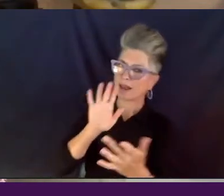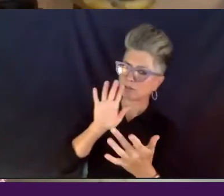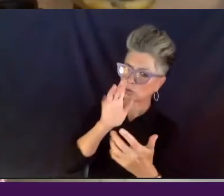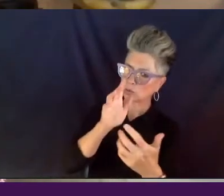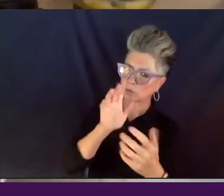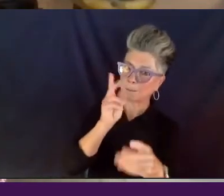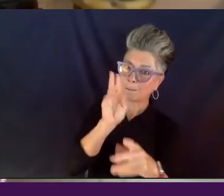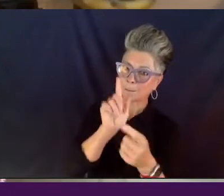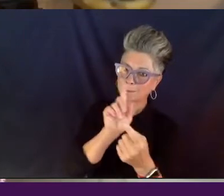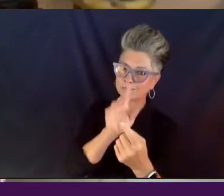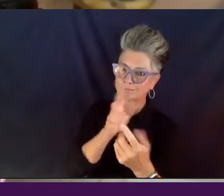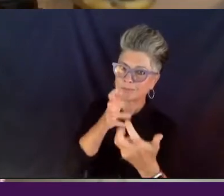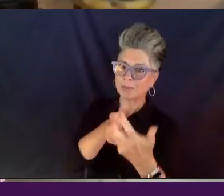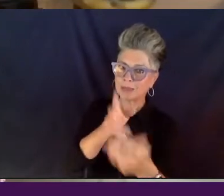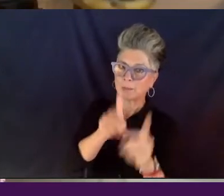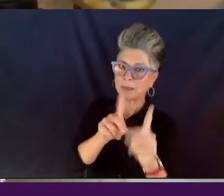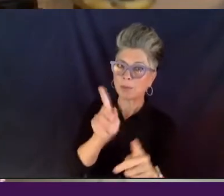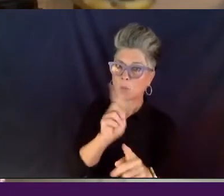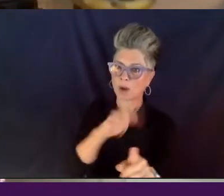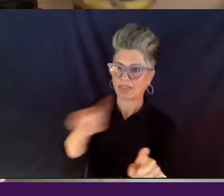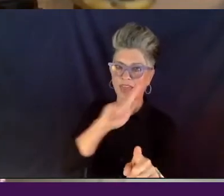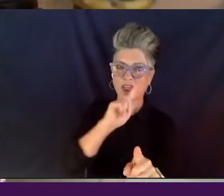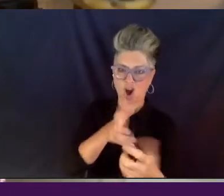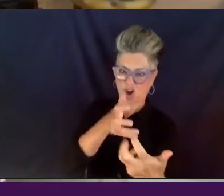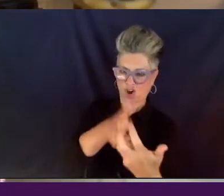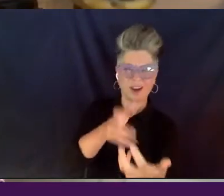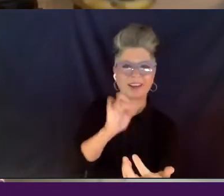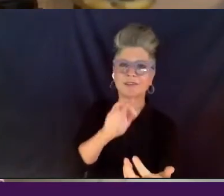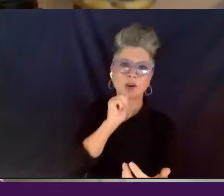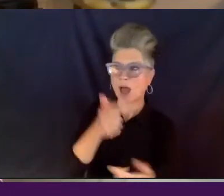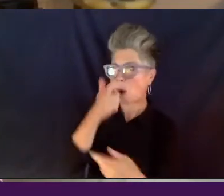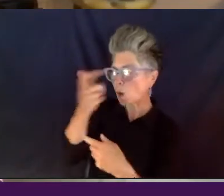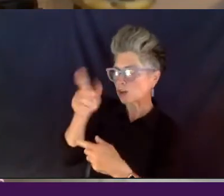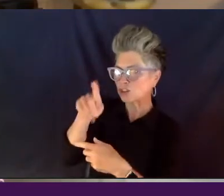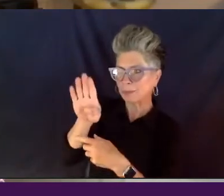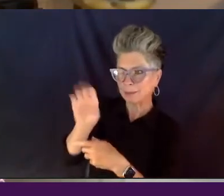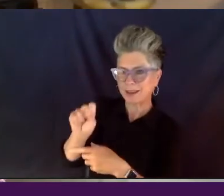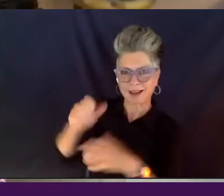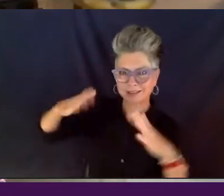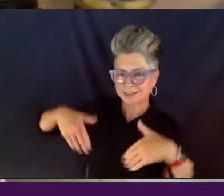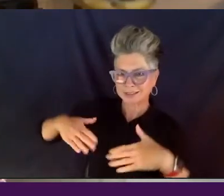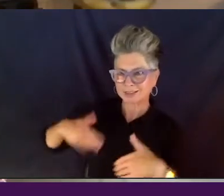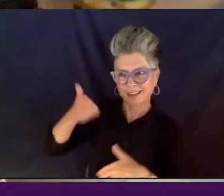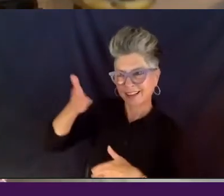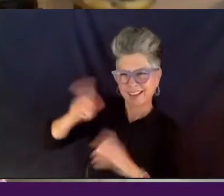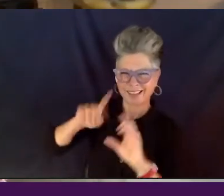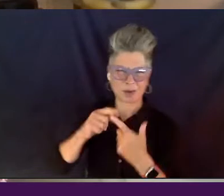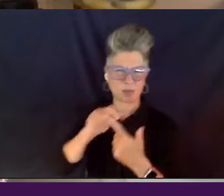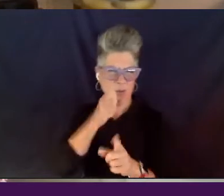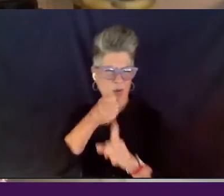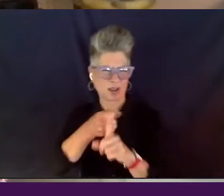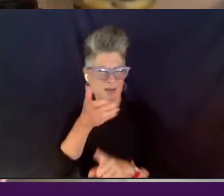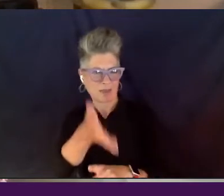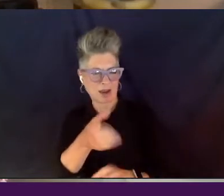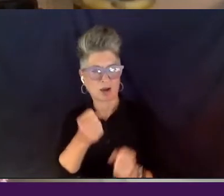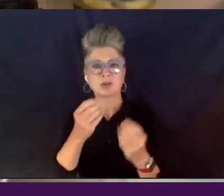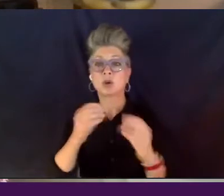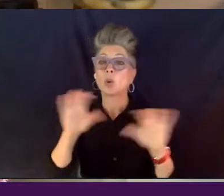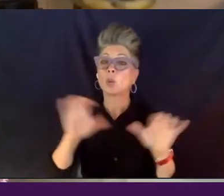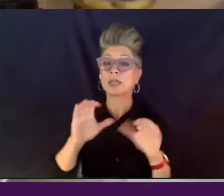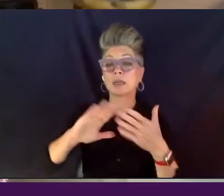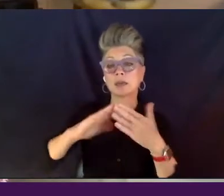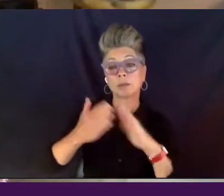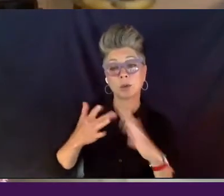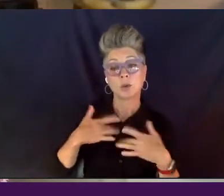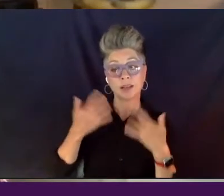obviously if they're not watching PBS already, you're not going to hit them there. So we did a lot of events with the community screenings as well, leading up to